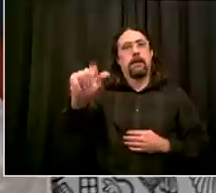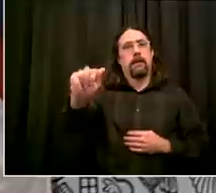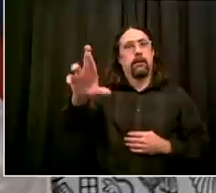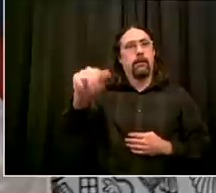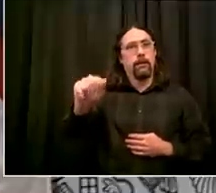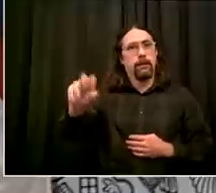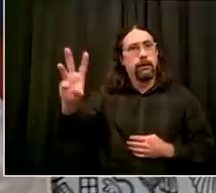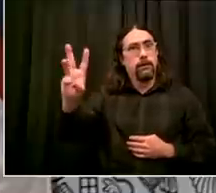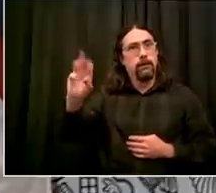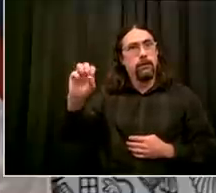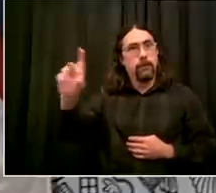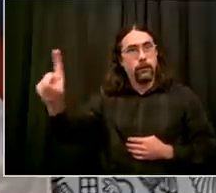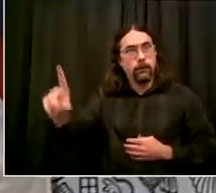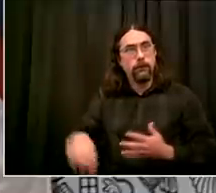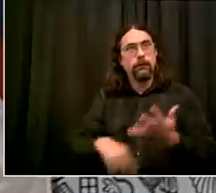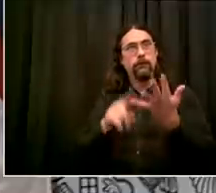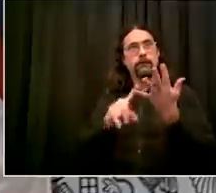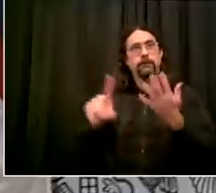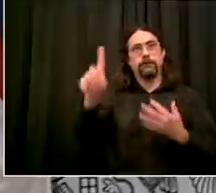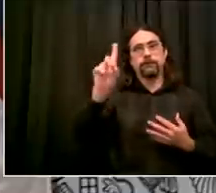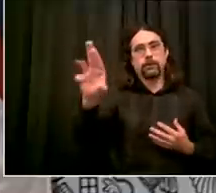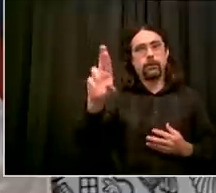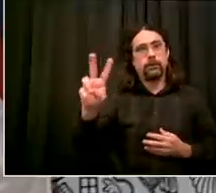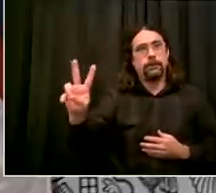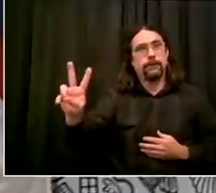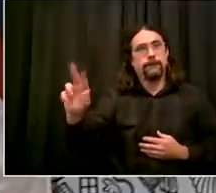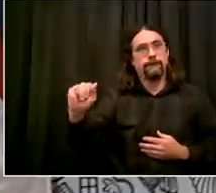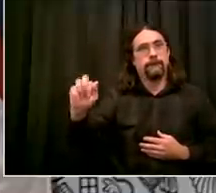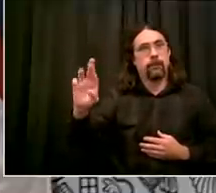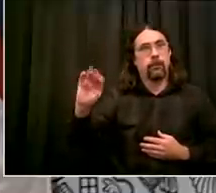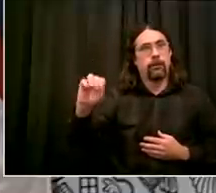The first question today goes to Al Jones from 1010 Winds.